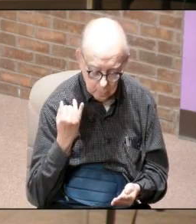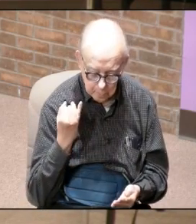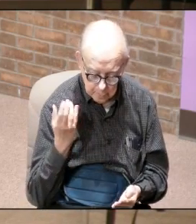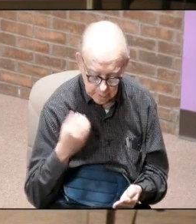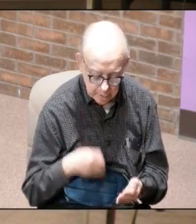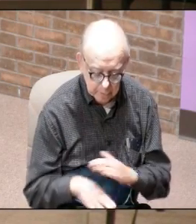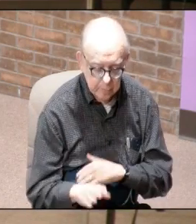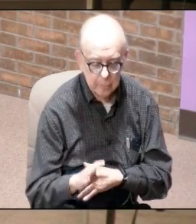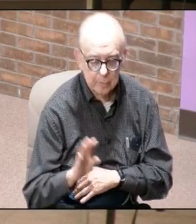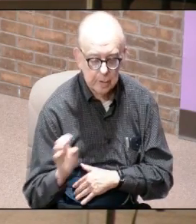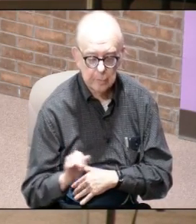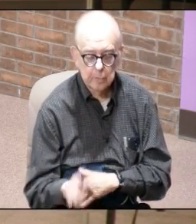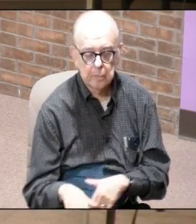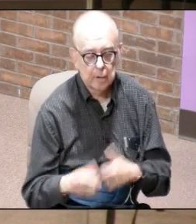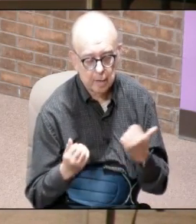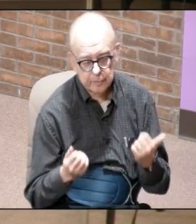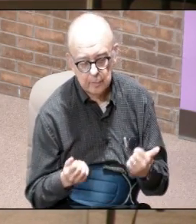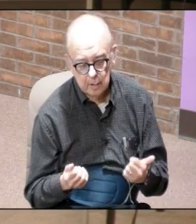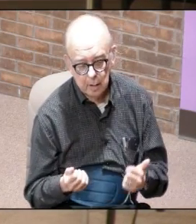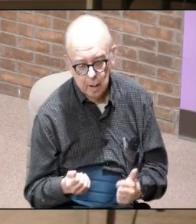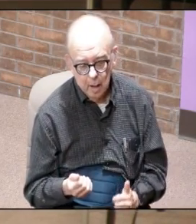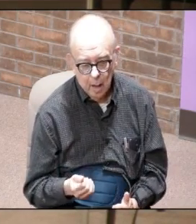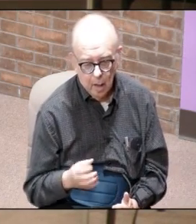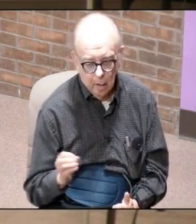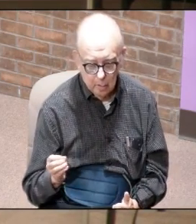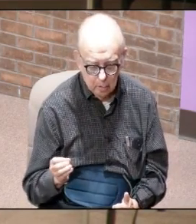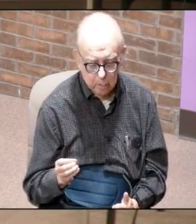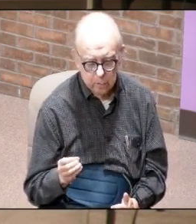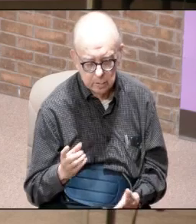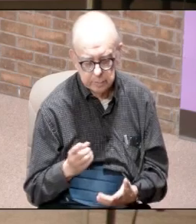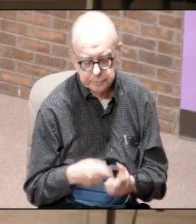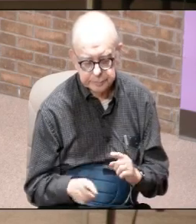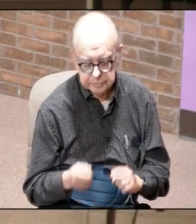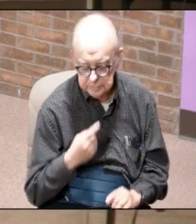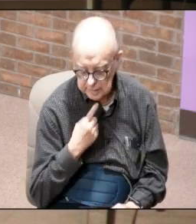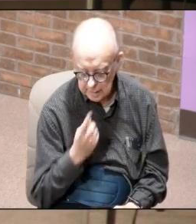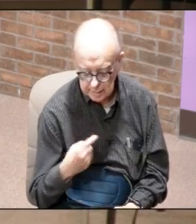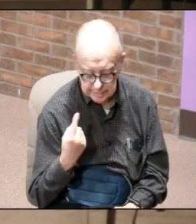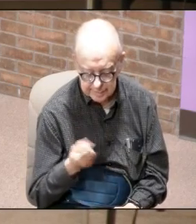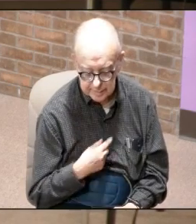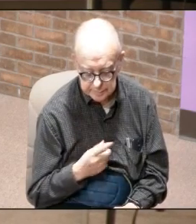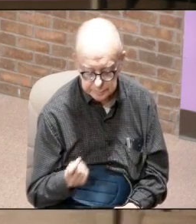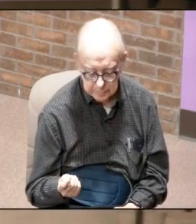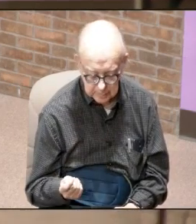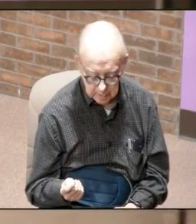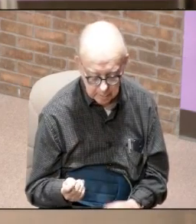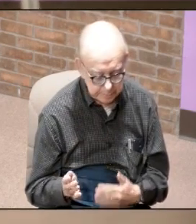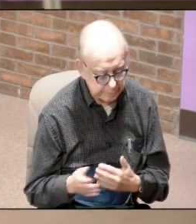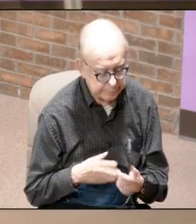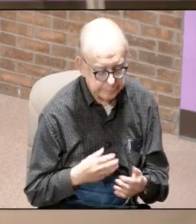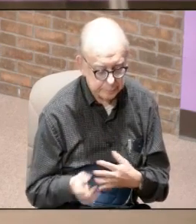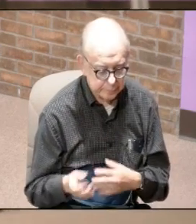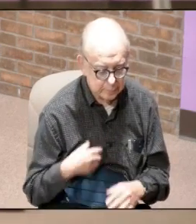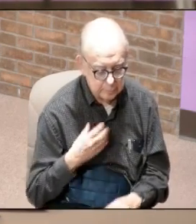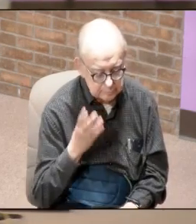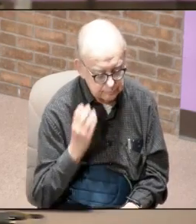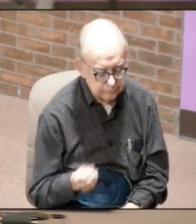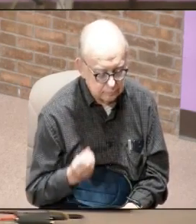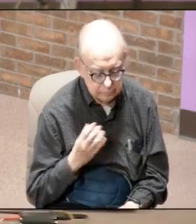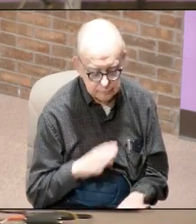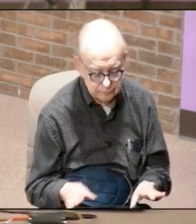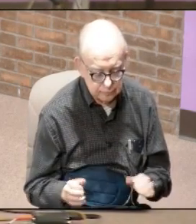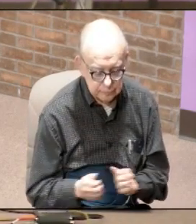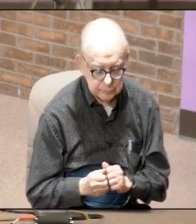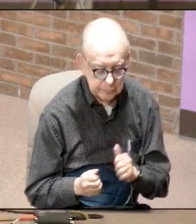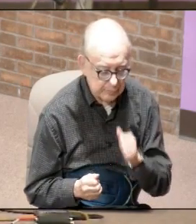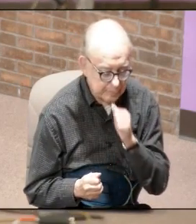eternal life and so what he's trying to tell us is that whatever we're enduring we need to do